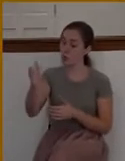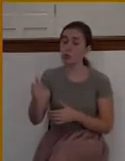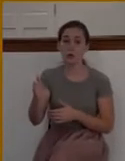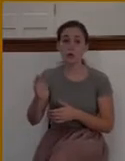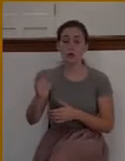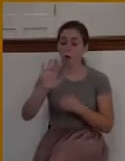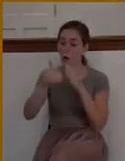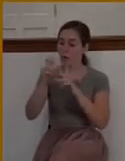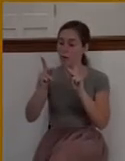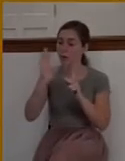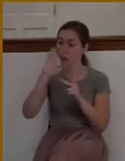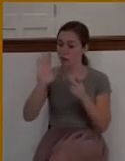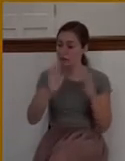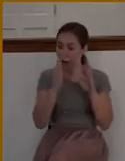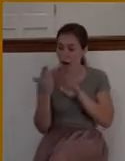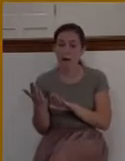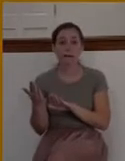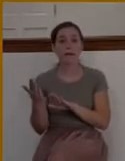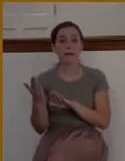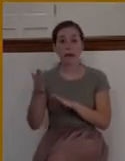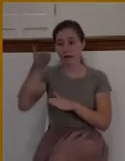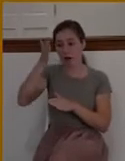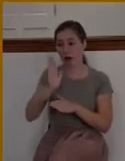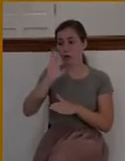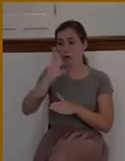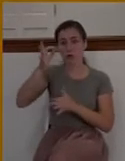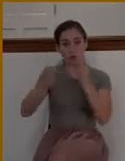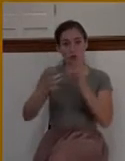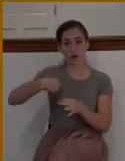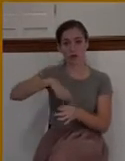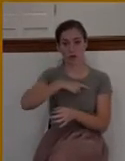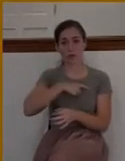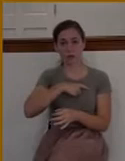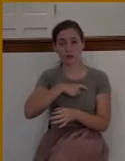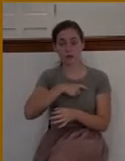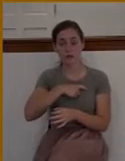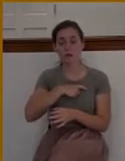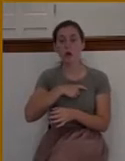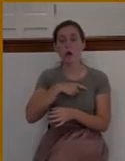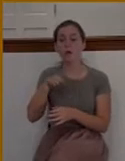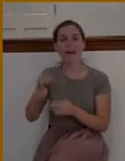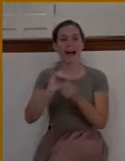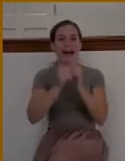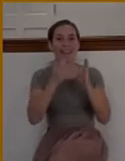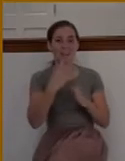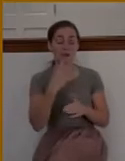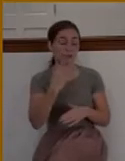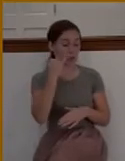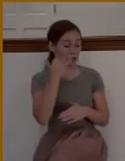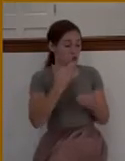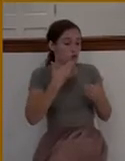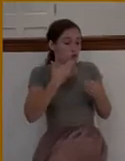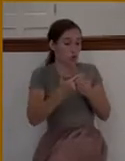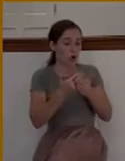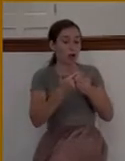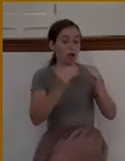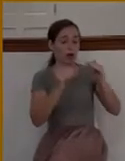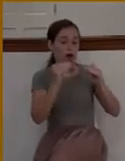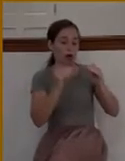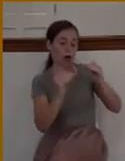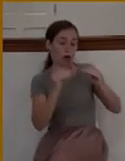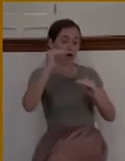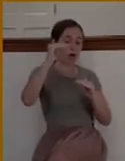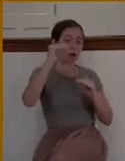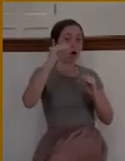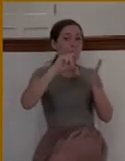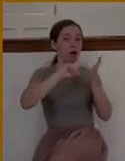Our good deeds and our bad deeds, if our bad outweighs the good, you'll go to heaven, he said. And then he said, the good outweighs the bad, or